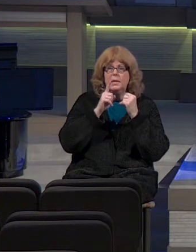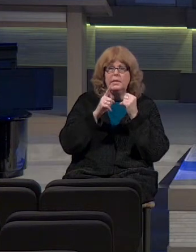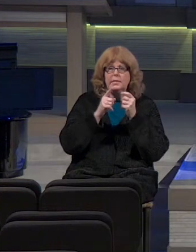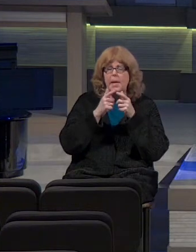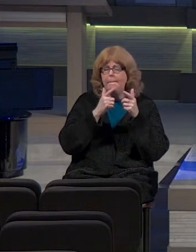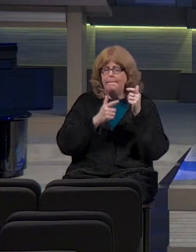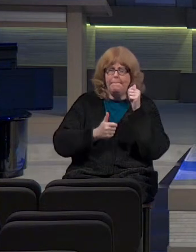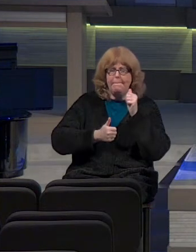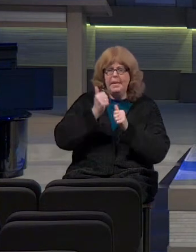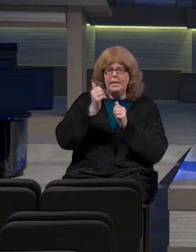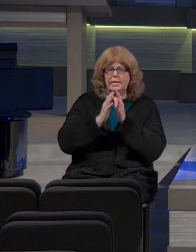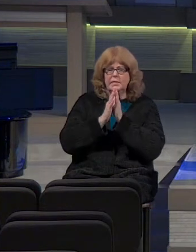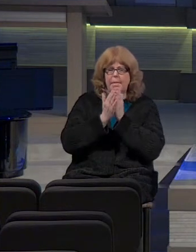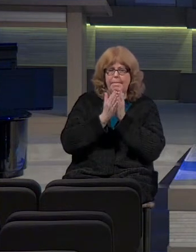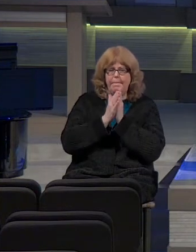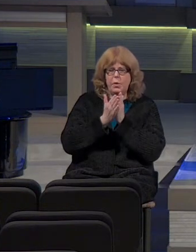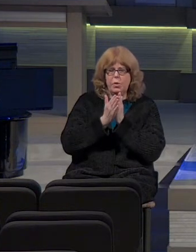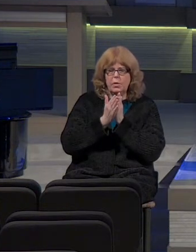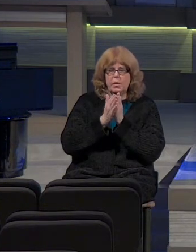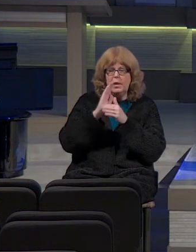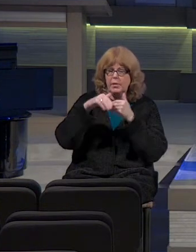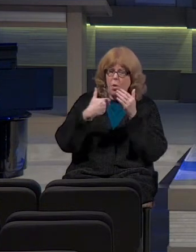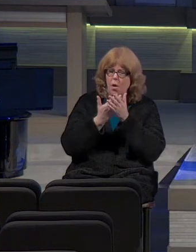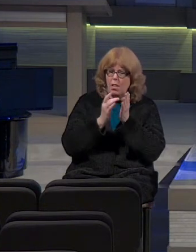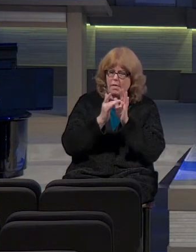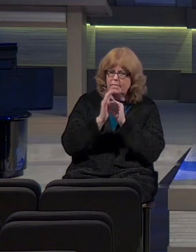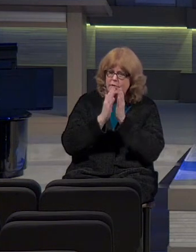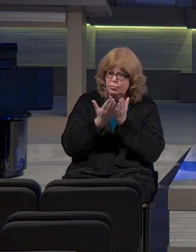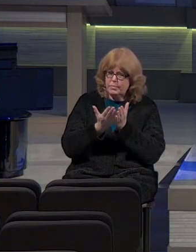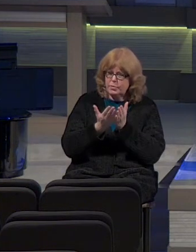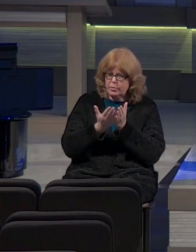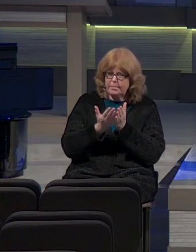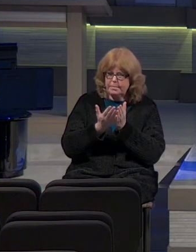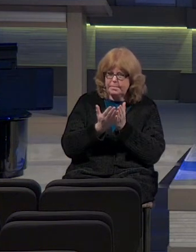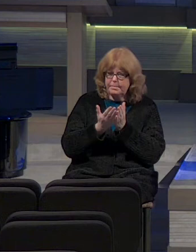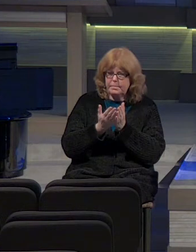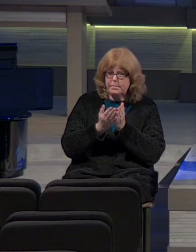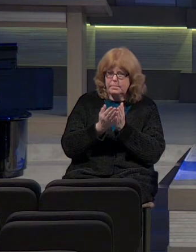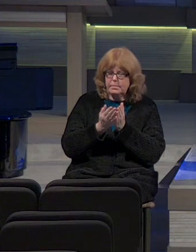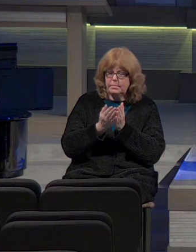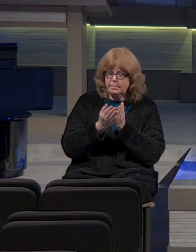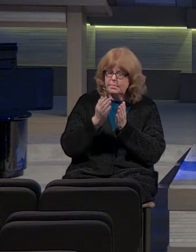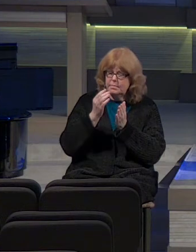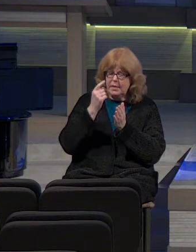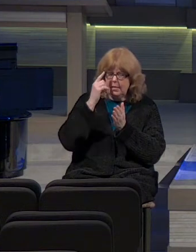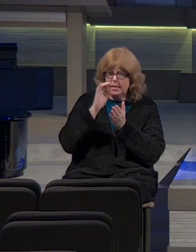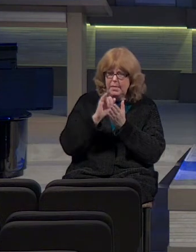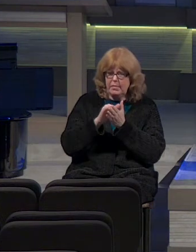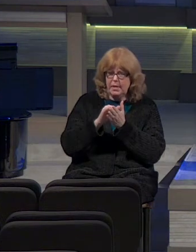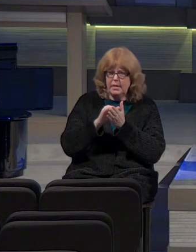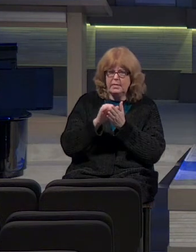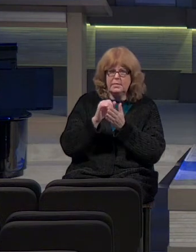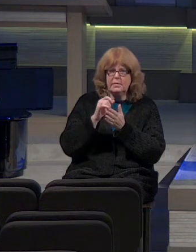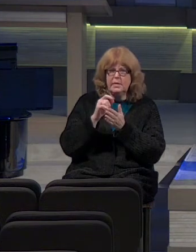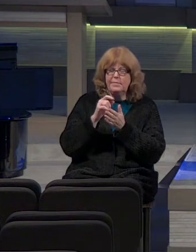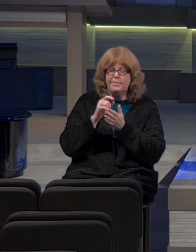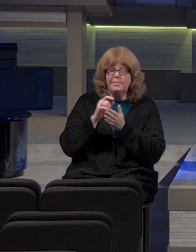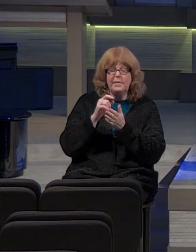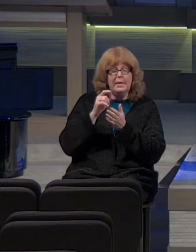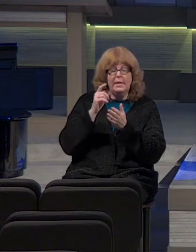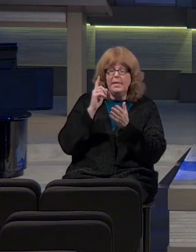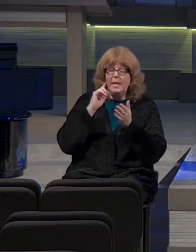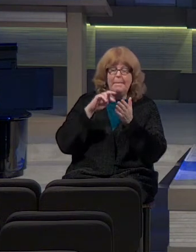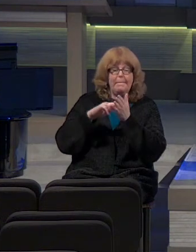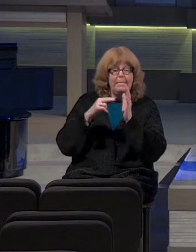biggest book in all of Scripture. Let that alone just say we are not going to go